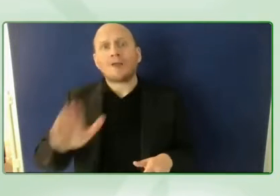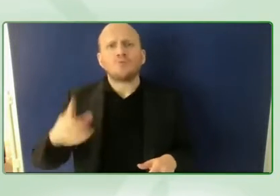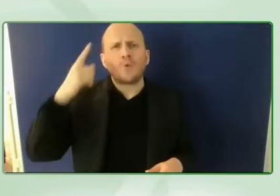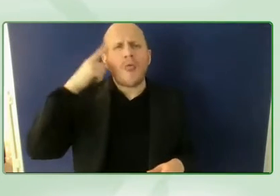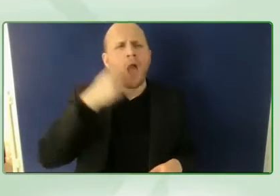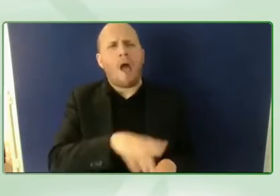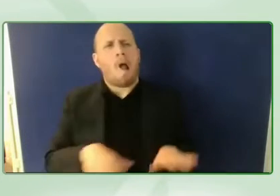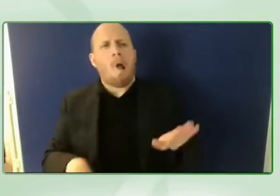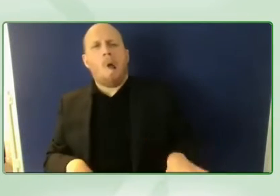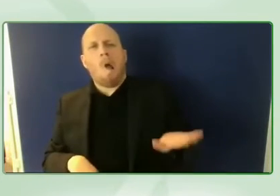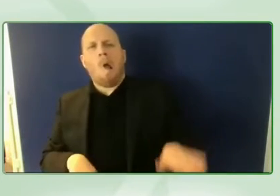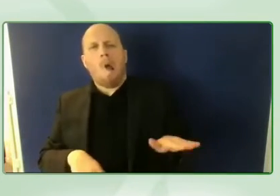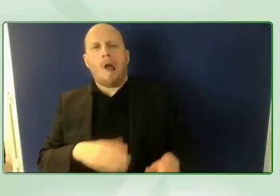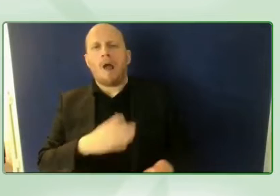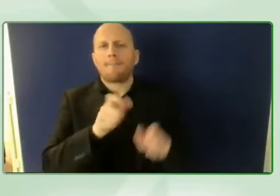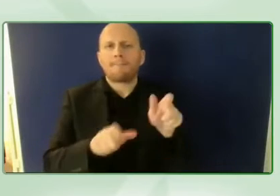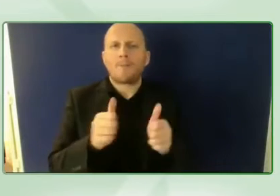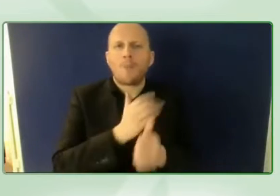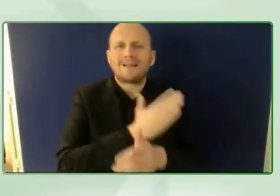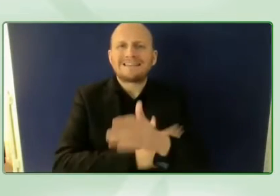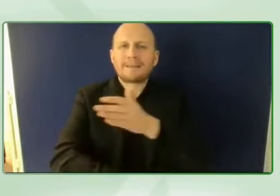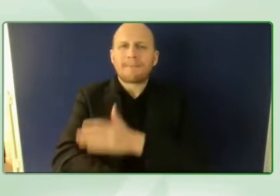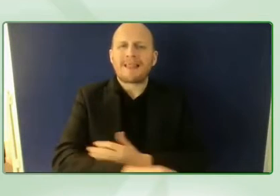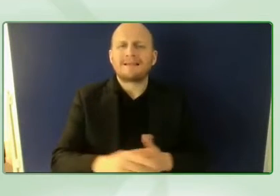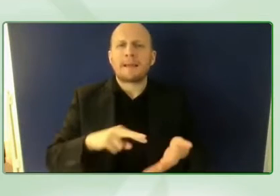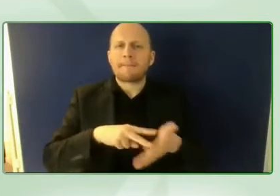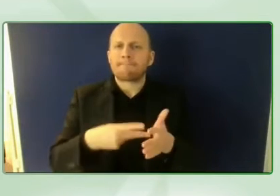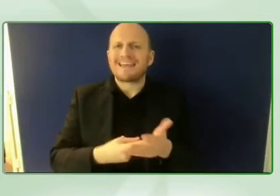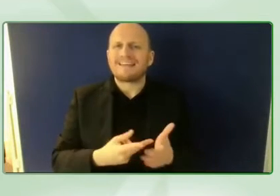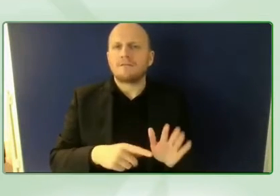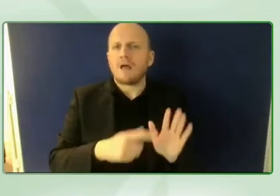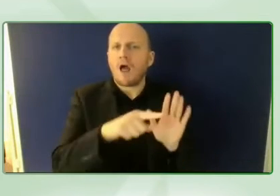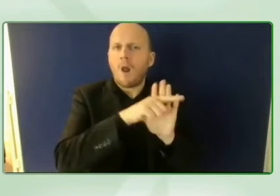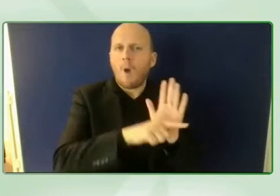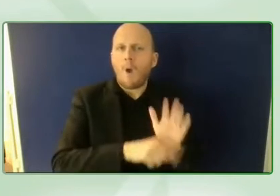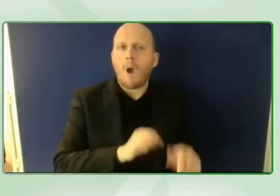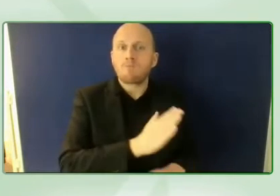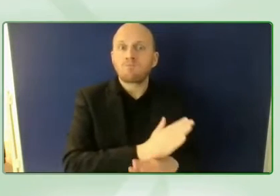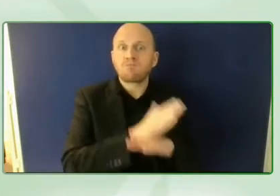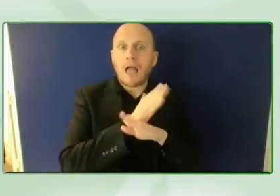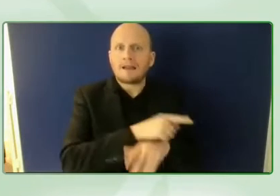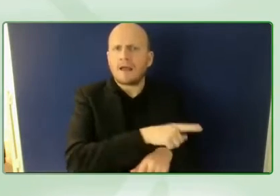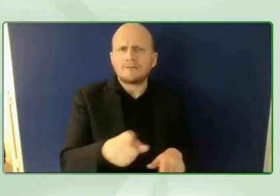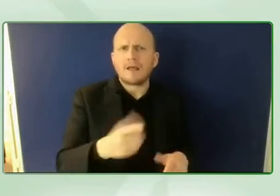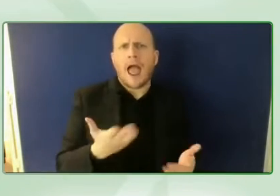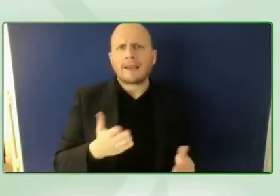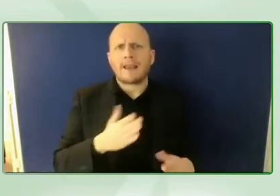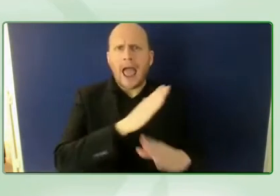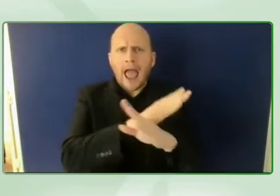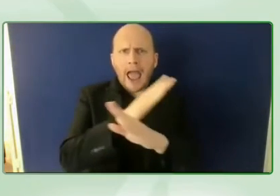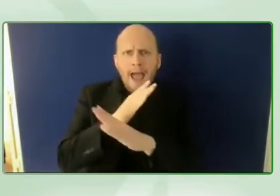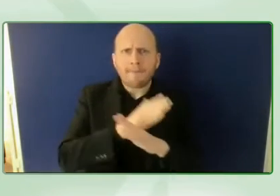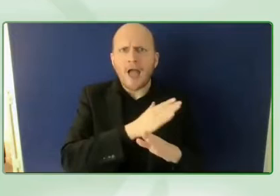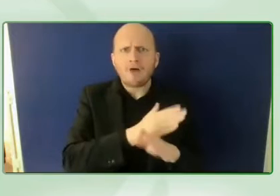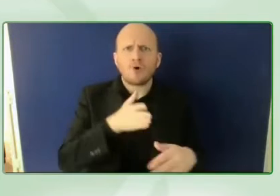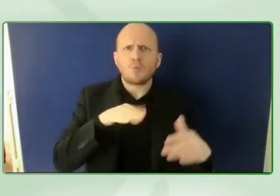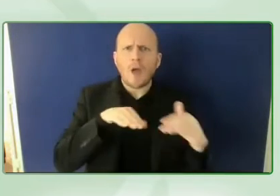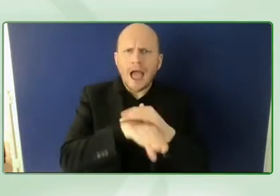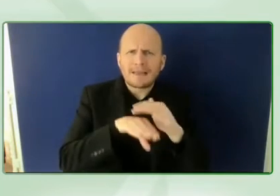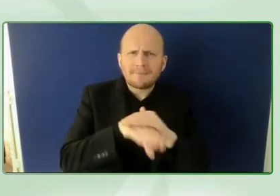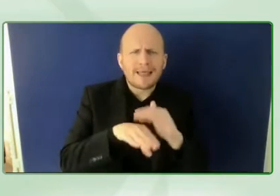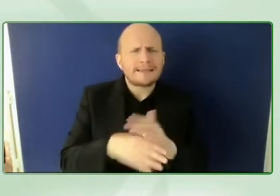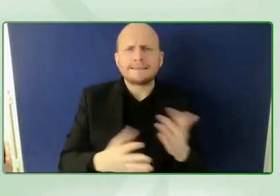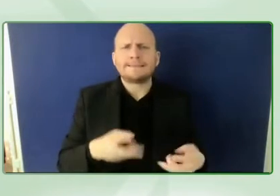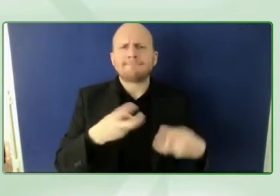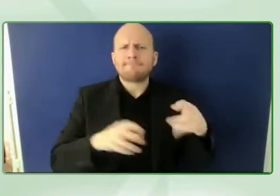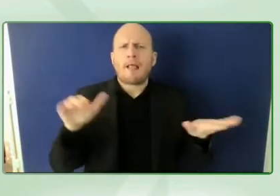can change mindsets then we can change the world and i think that's why the the week the campaign the videos was so great um here in geneva